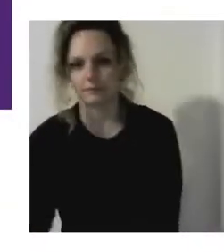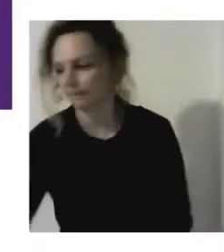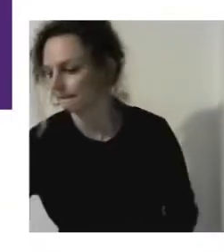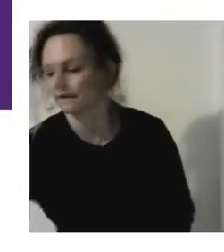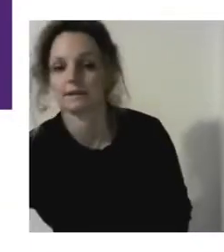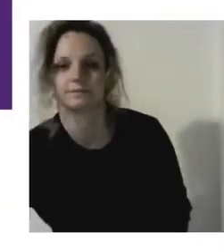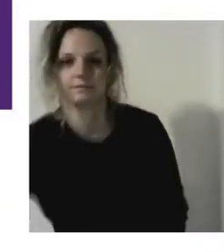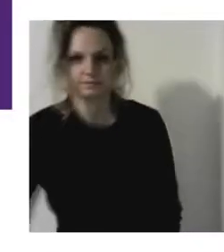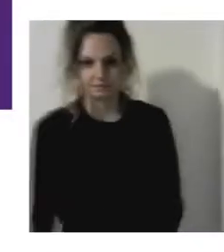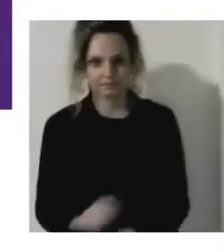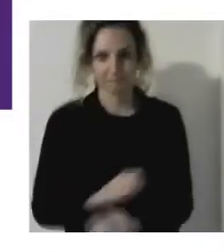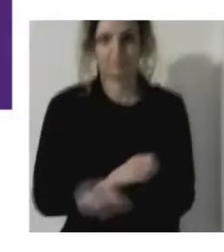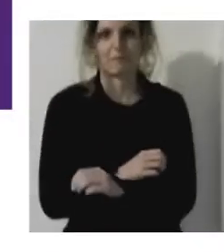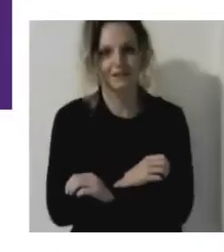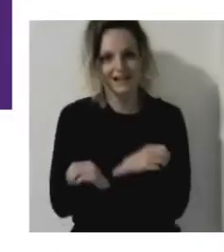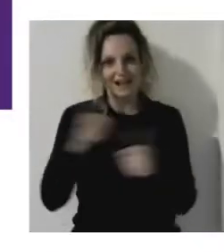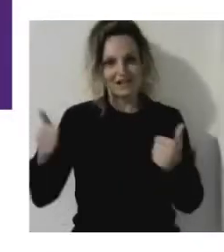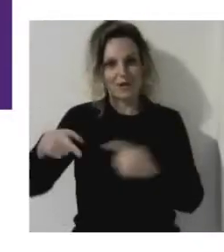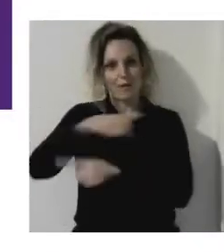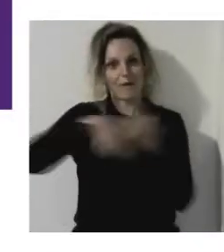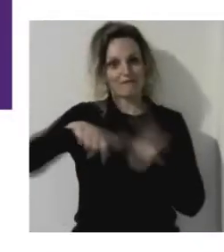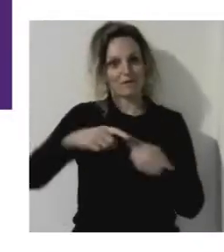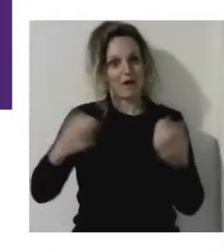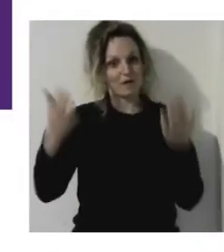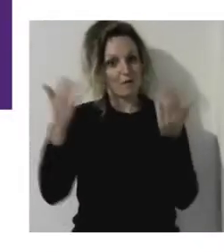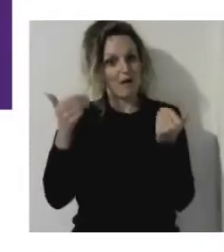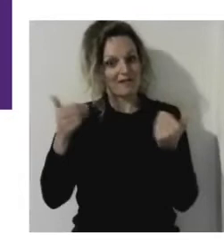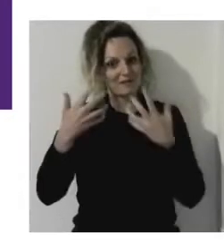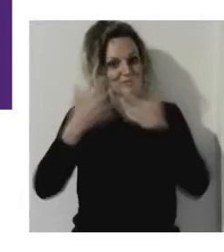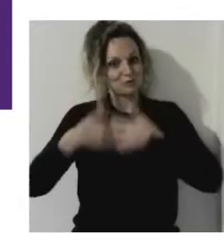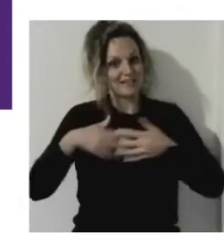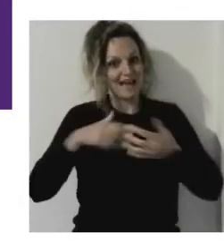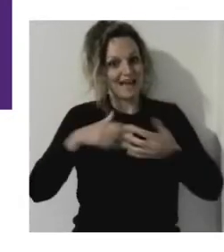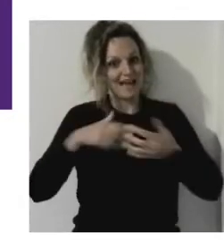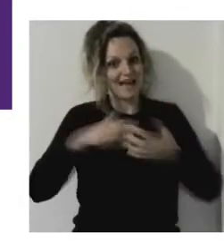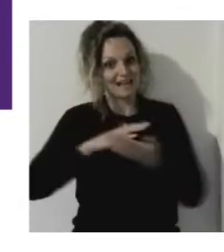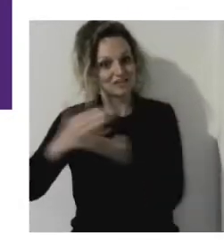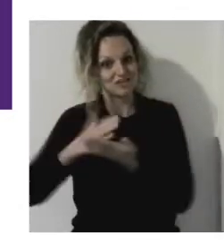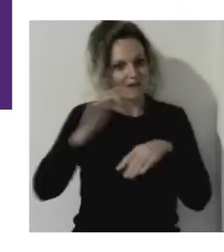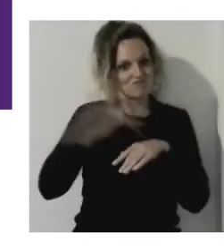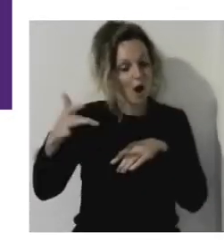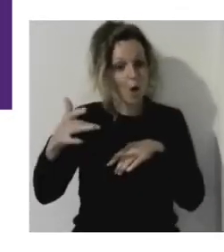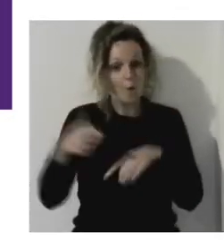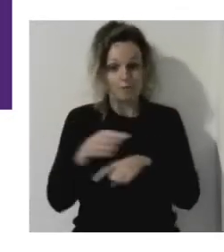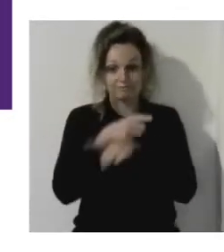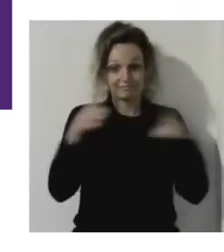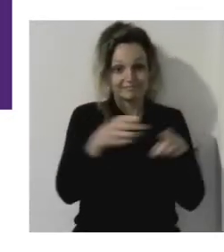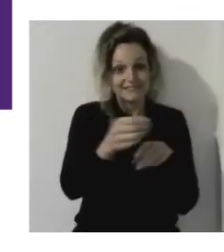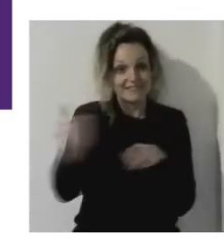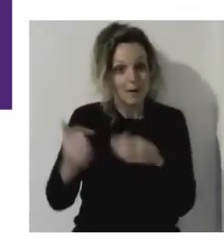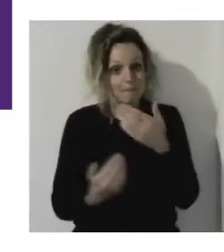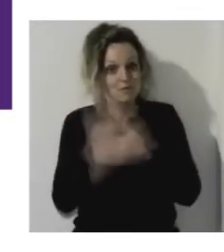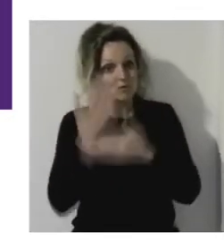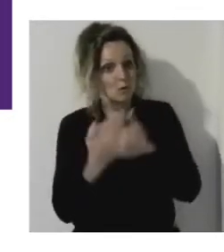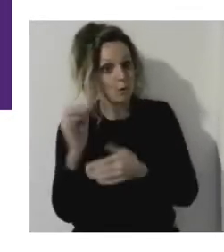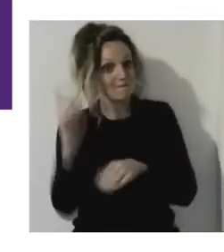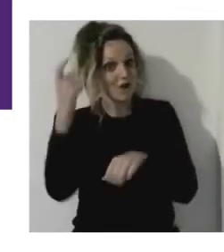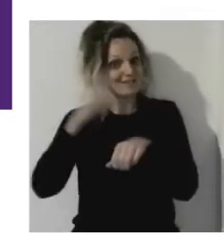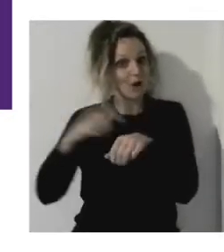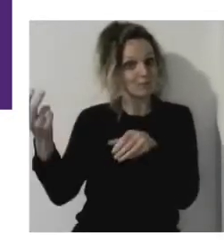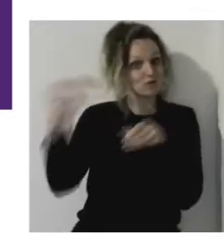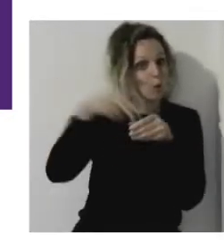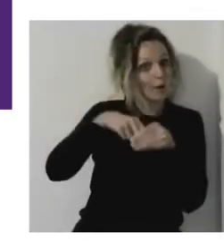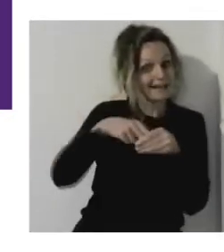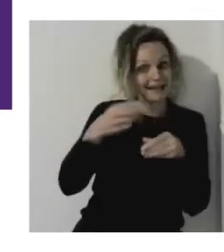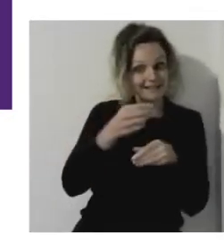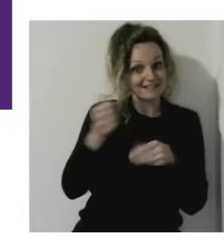Hello everyone, welcome to TechShare Pro. For those of you who are joining us for the first time, thanks for joining us now. For those of you who've been around during the day,